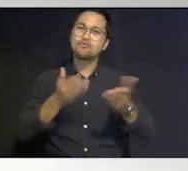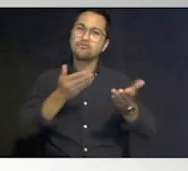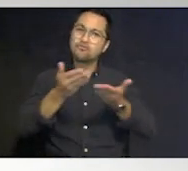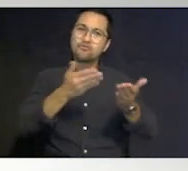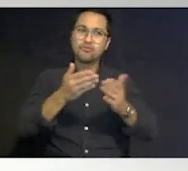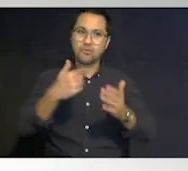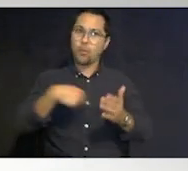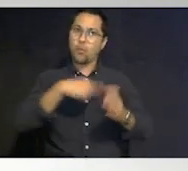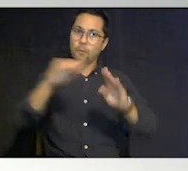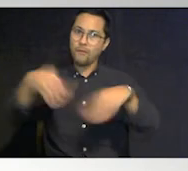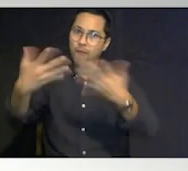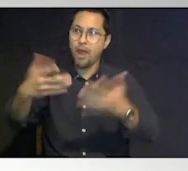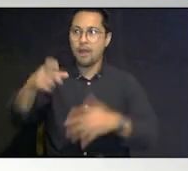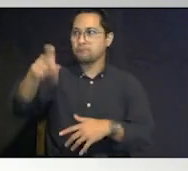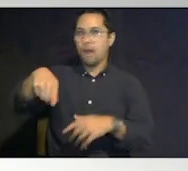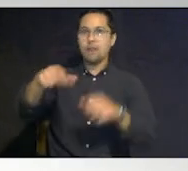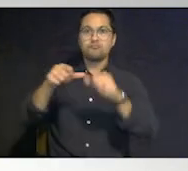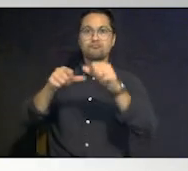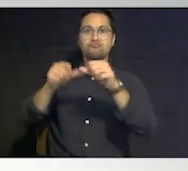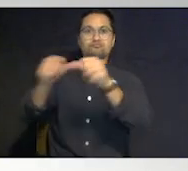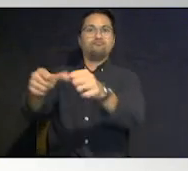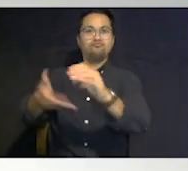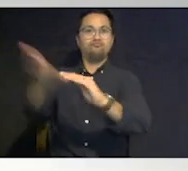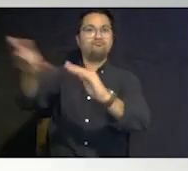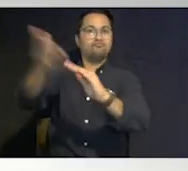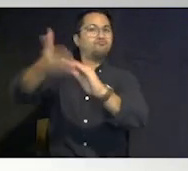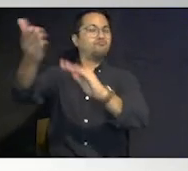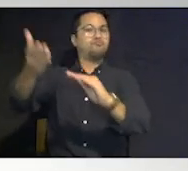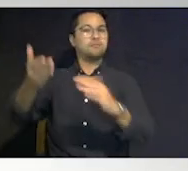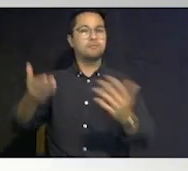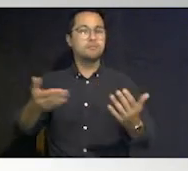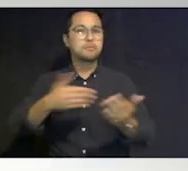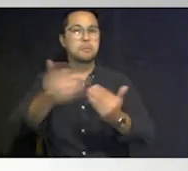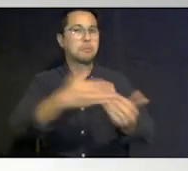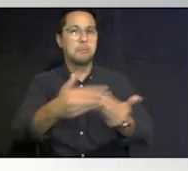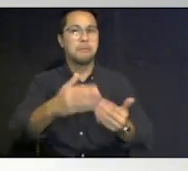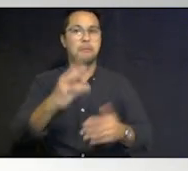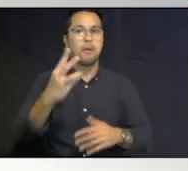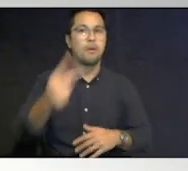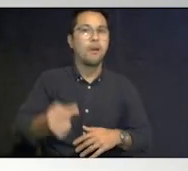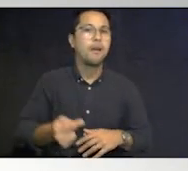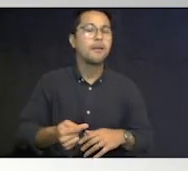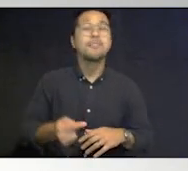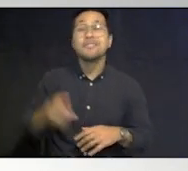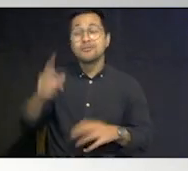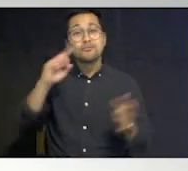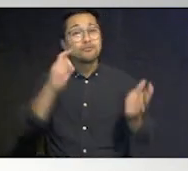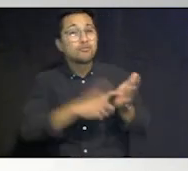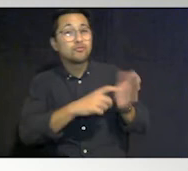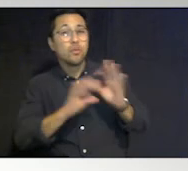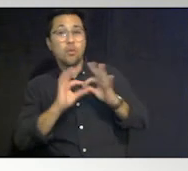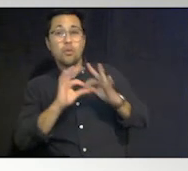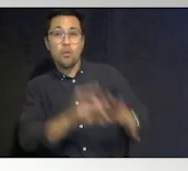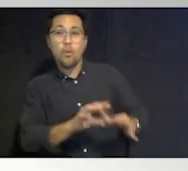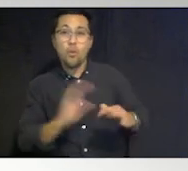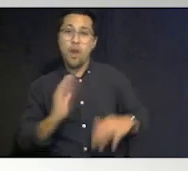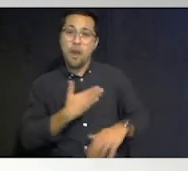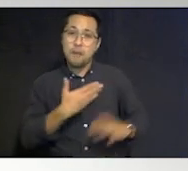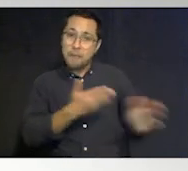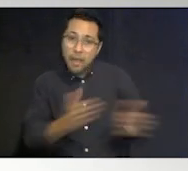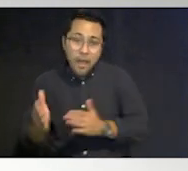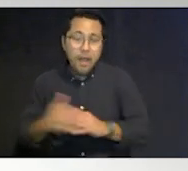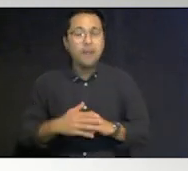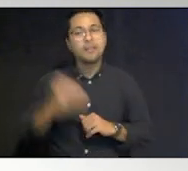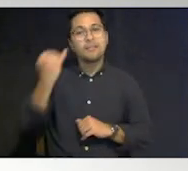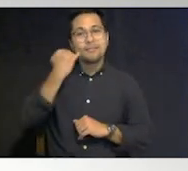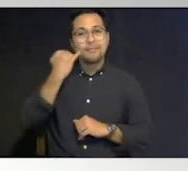continue for the for our consumers um and it identifies our plan we think about if our our